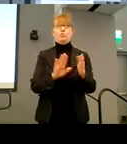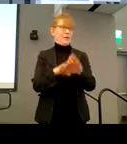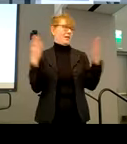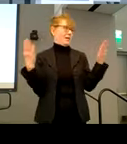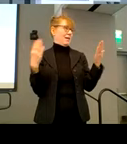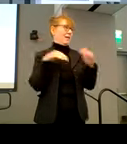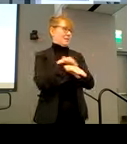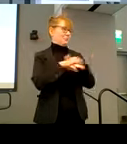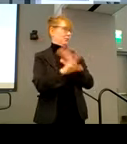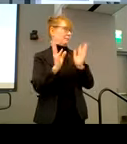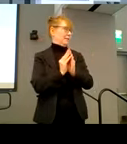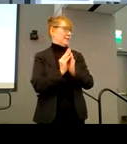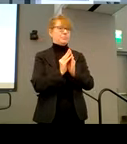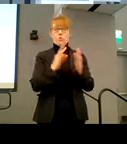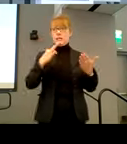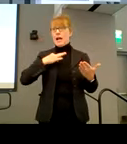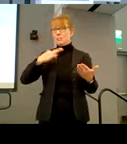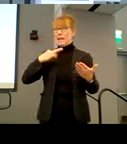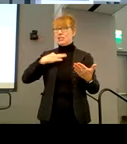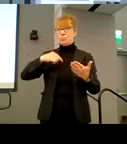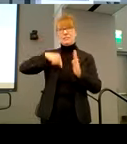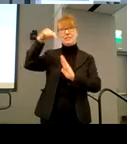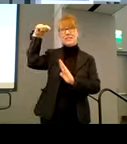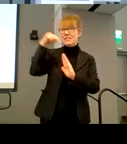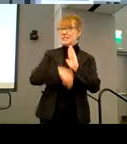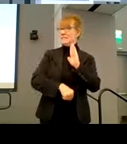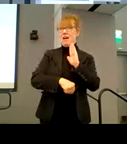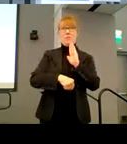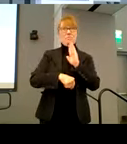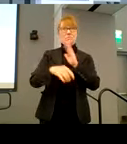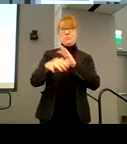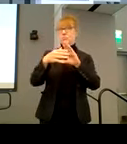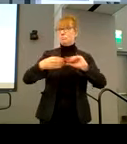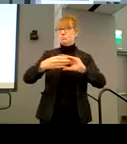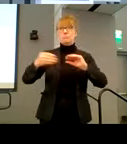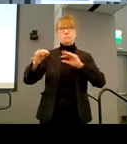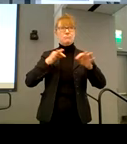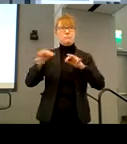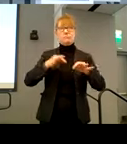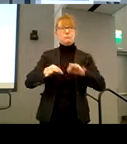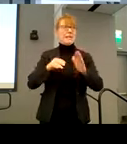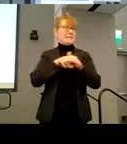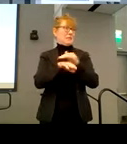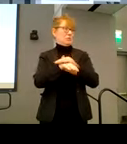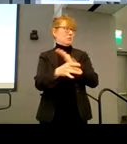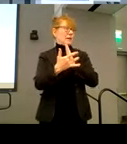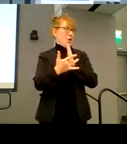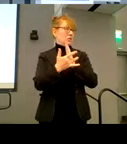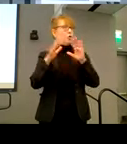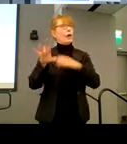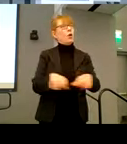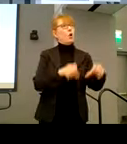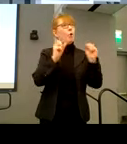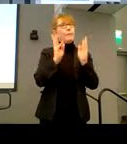their, their application was very, uh, in depth with, uh, accessible technology so that they could hold these meetings during the pandemic